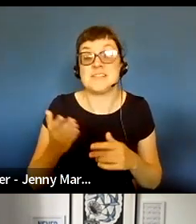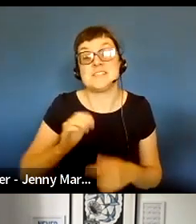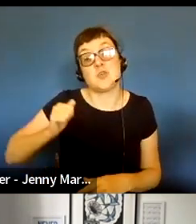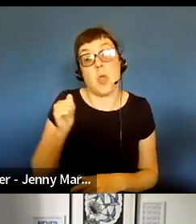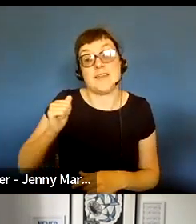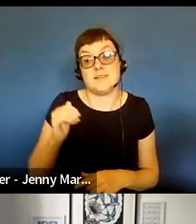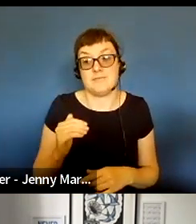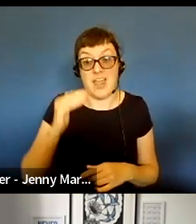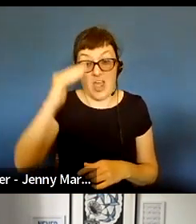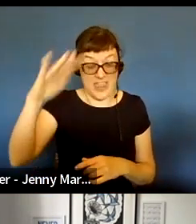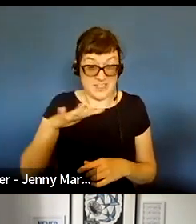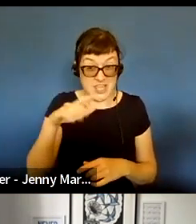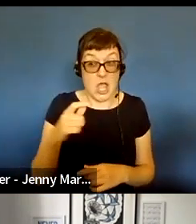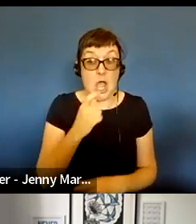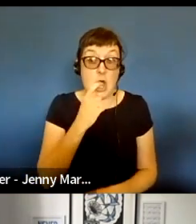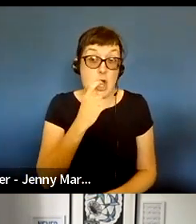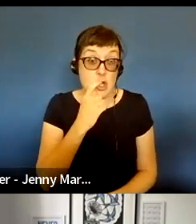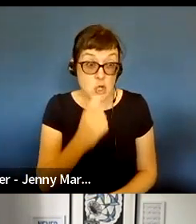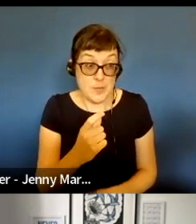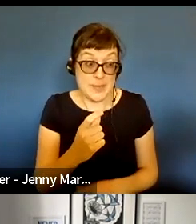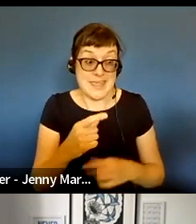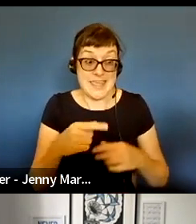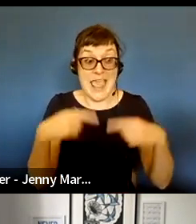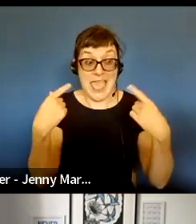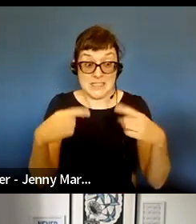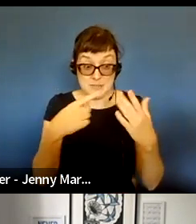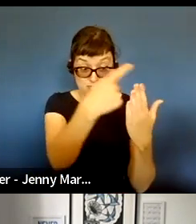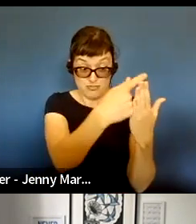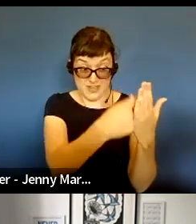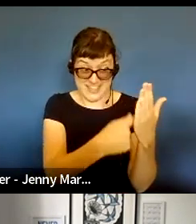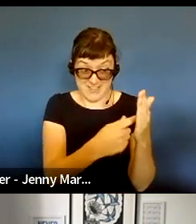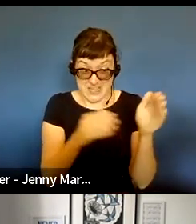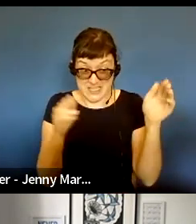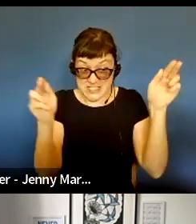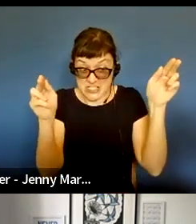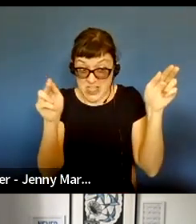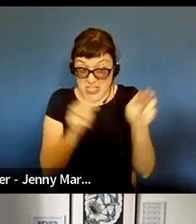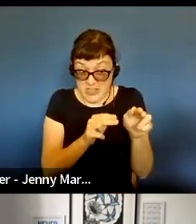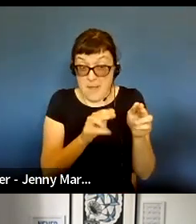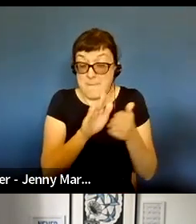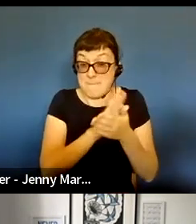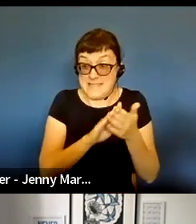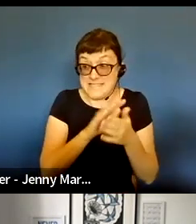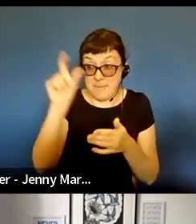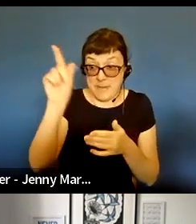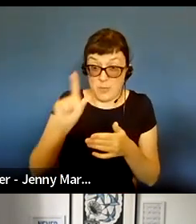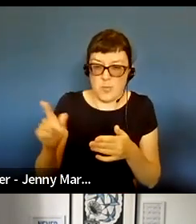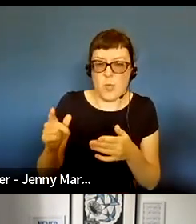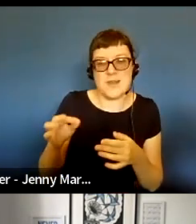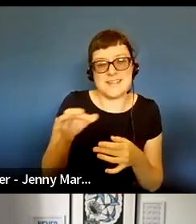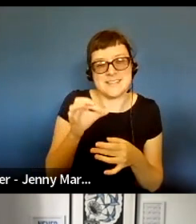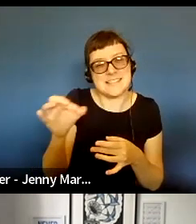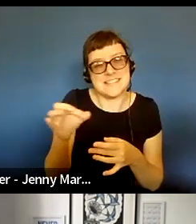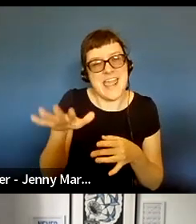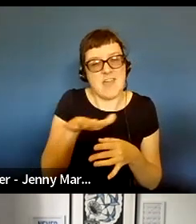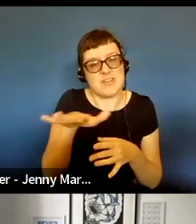Could tightly defining eligibility criteria risk marginising those working in more niche art forms,